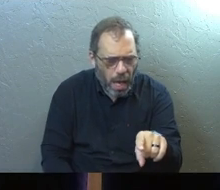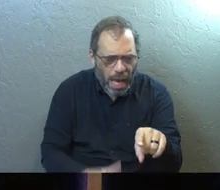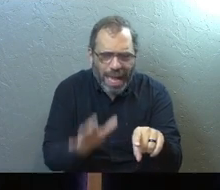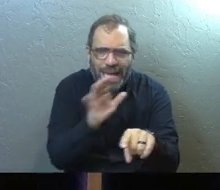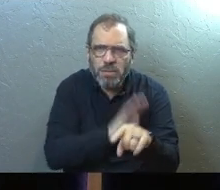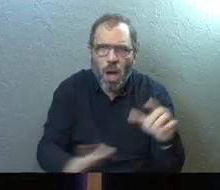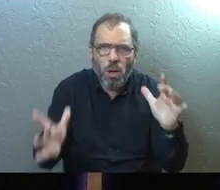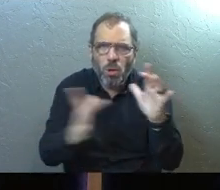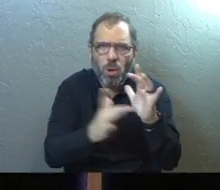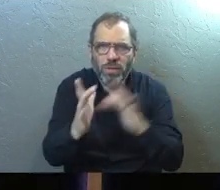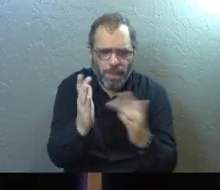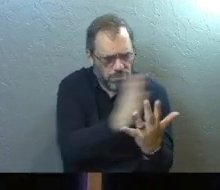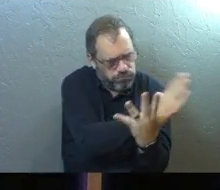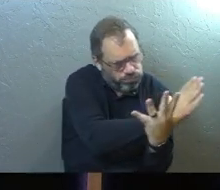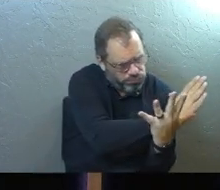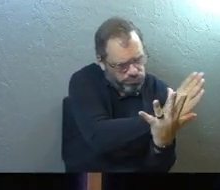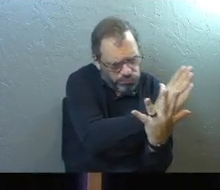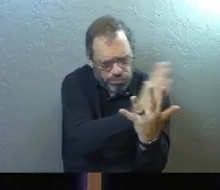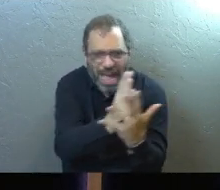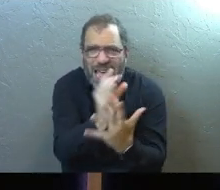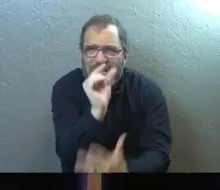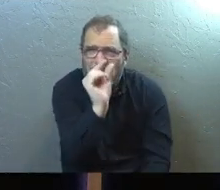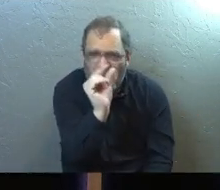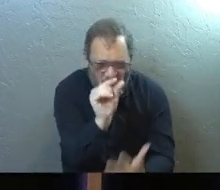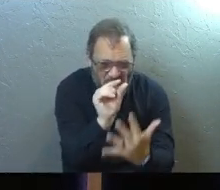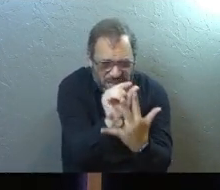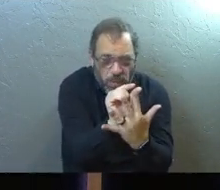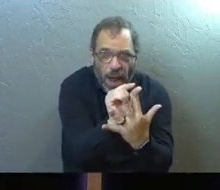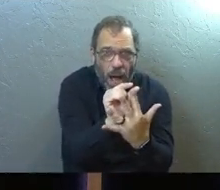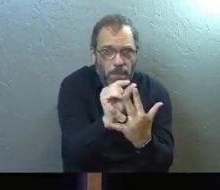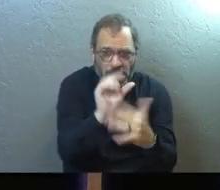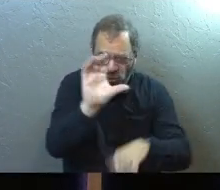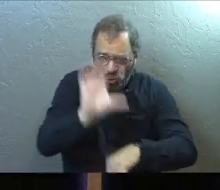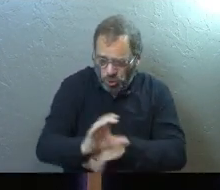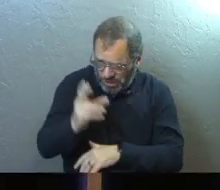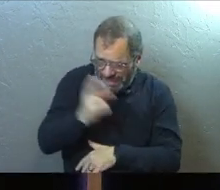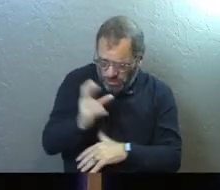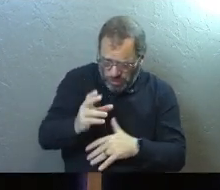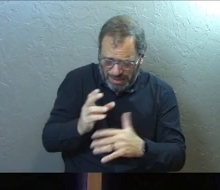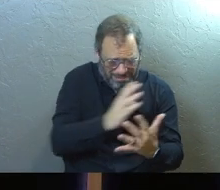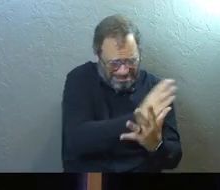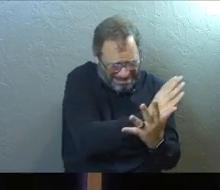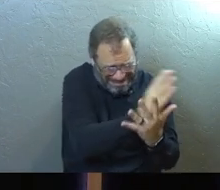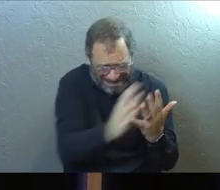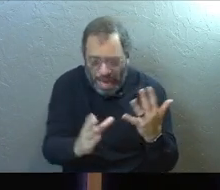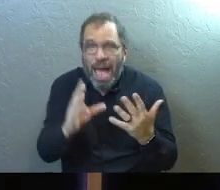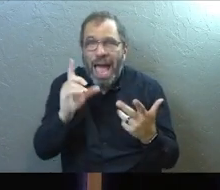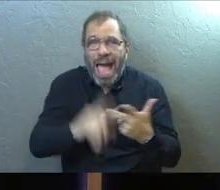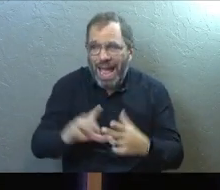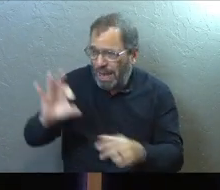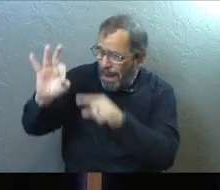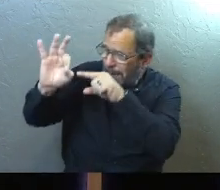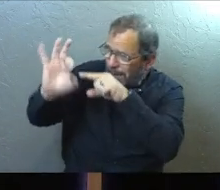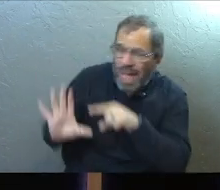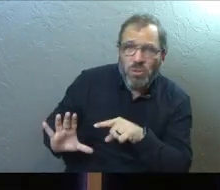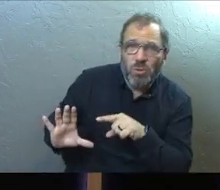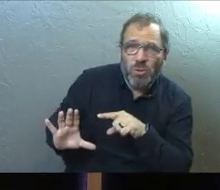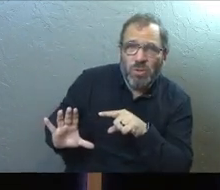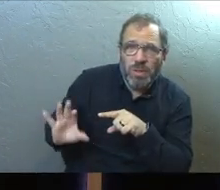over the scripture. I'm just giving you a bit there. It's all over church history, but it's also pastors